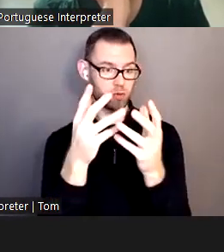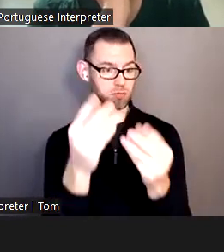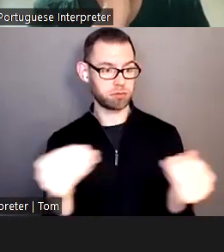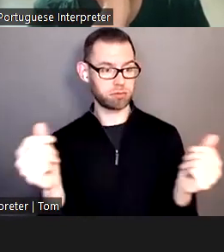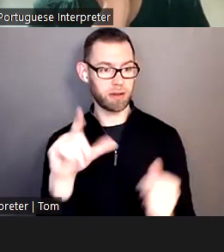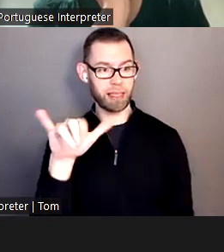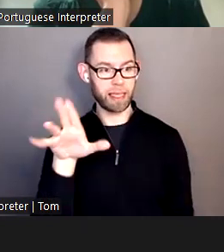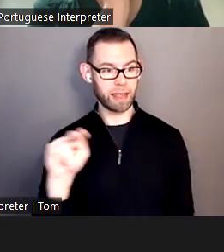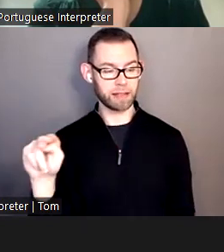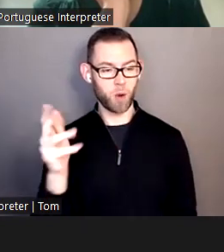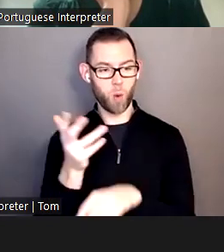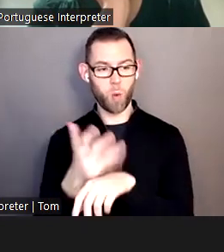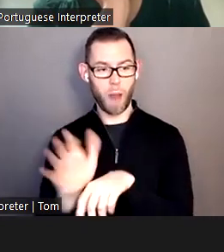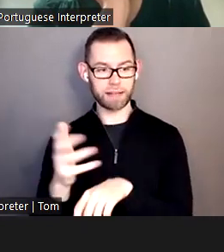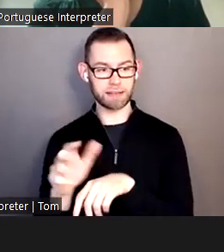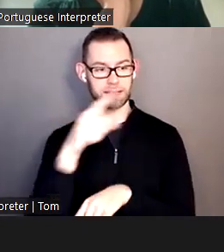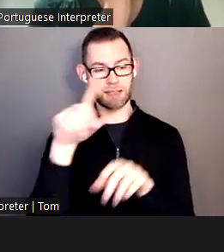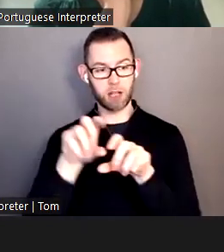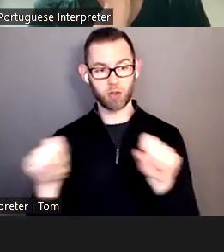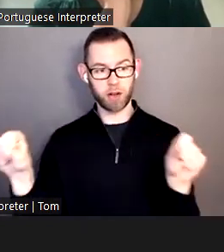The wind waste targets issue.